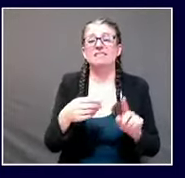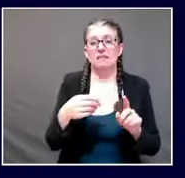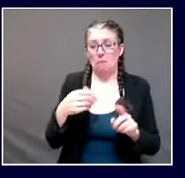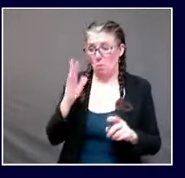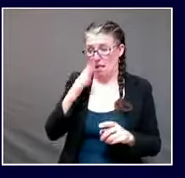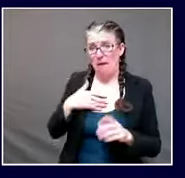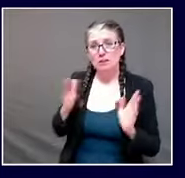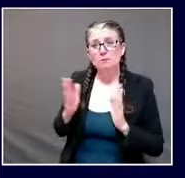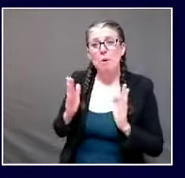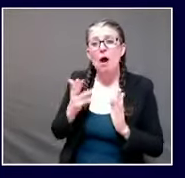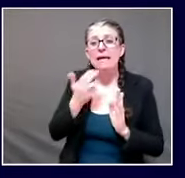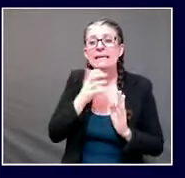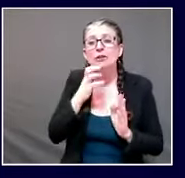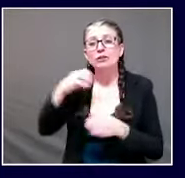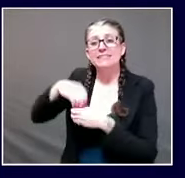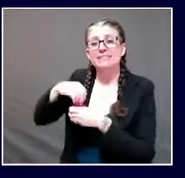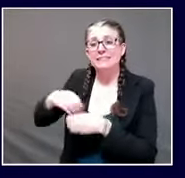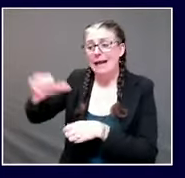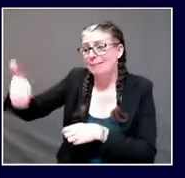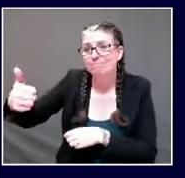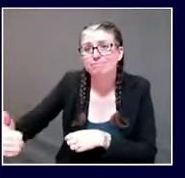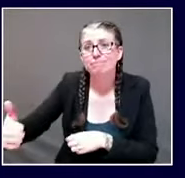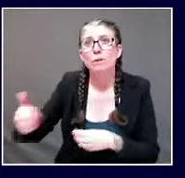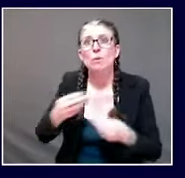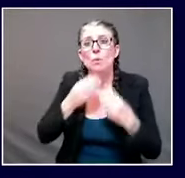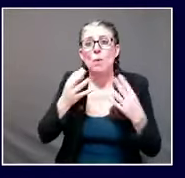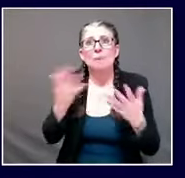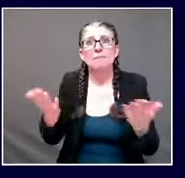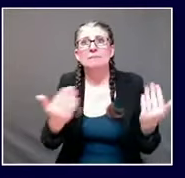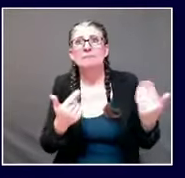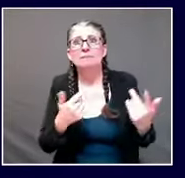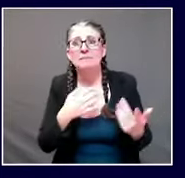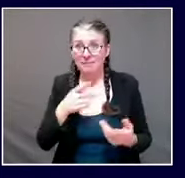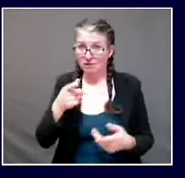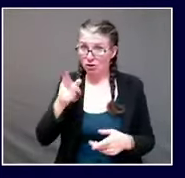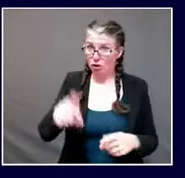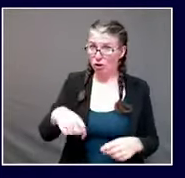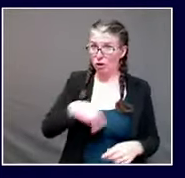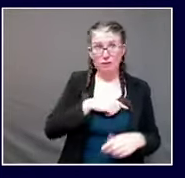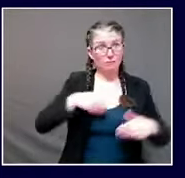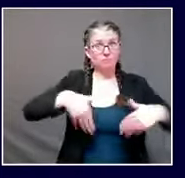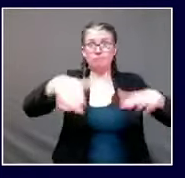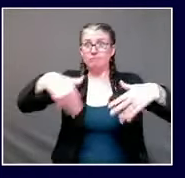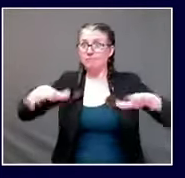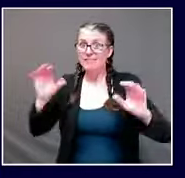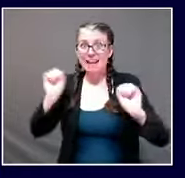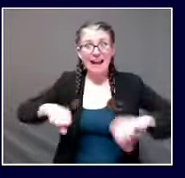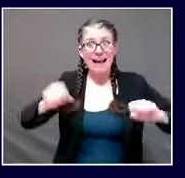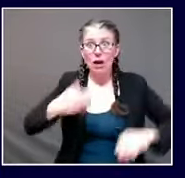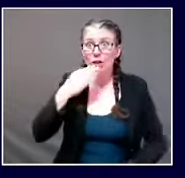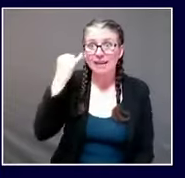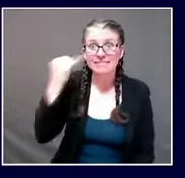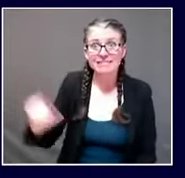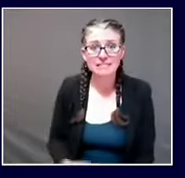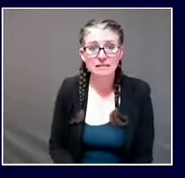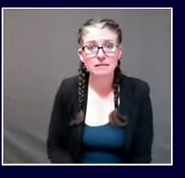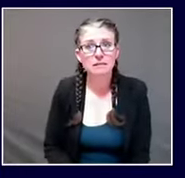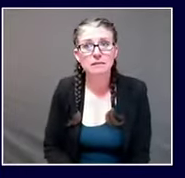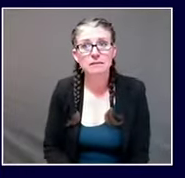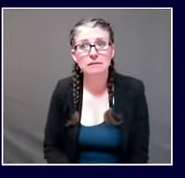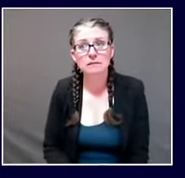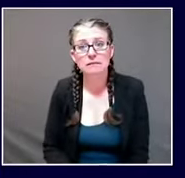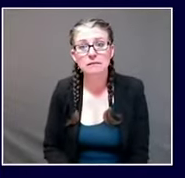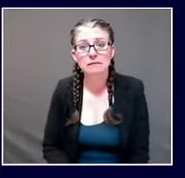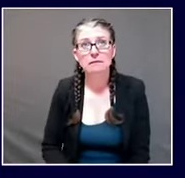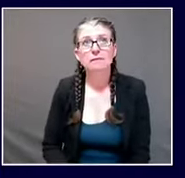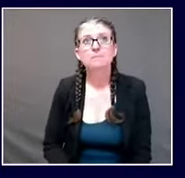saying we're safe because we're here in the restaurant pup tent and i would love your thoughts on that all right i'll start with both of those really quickly and